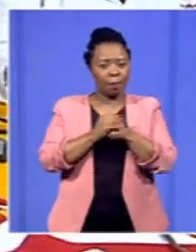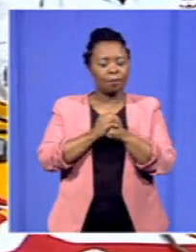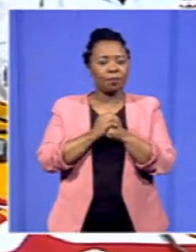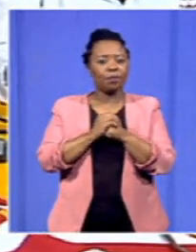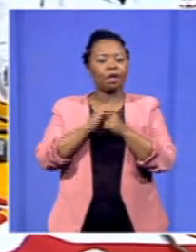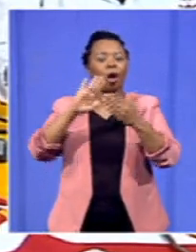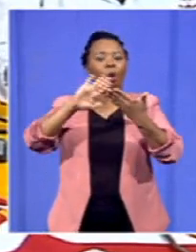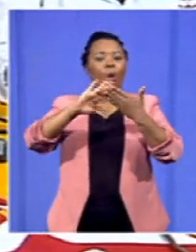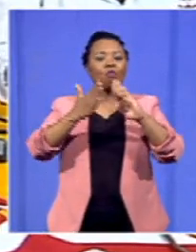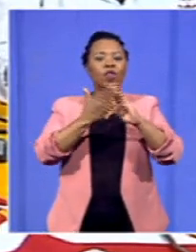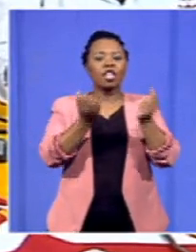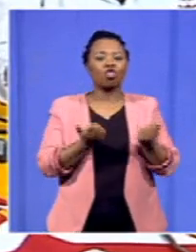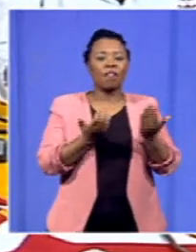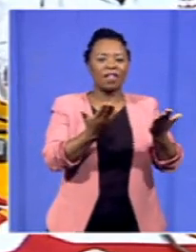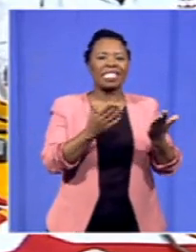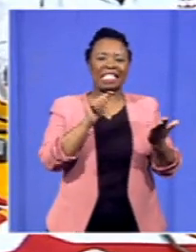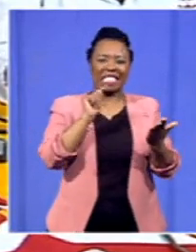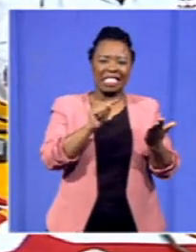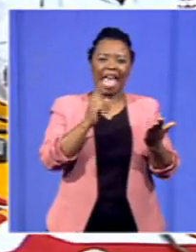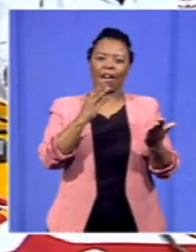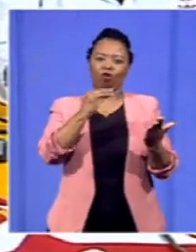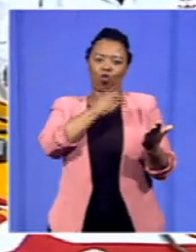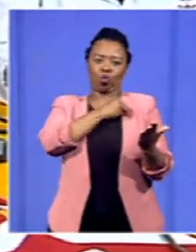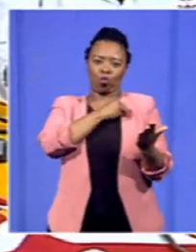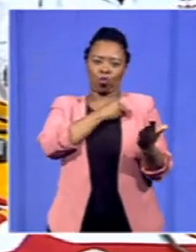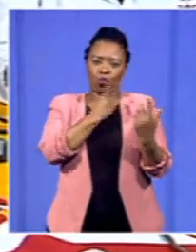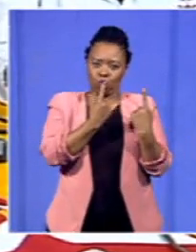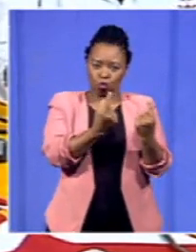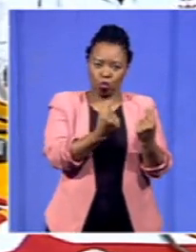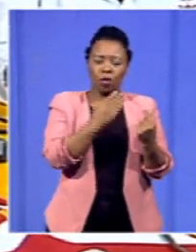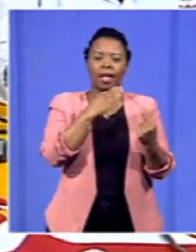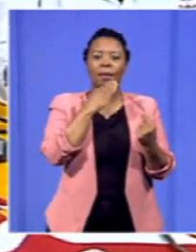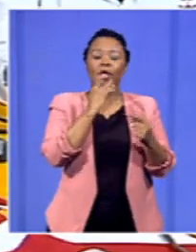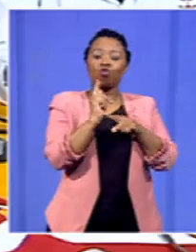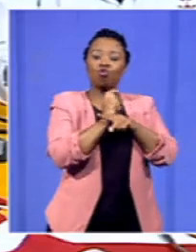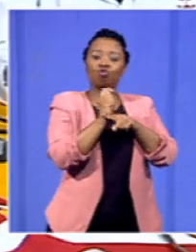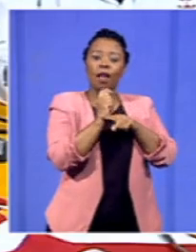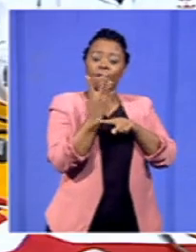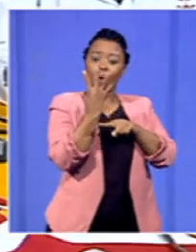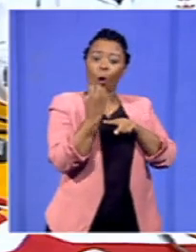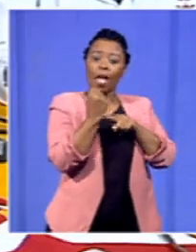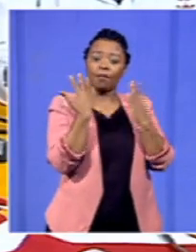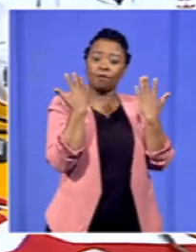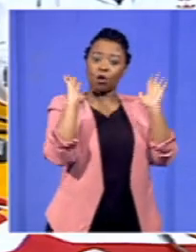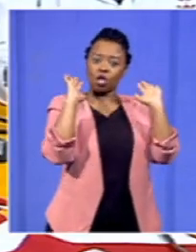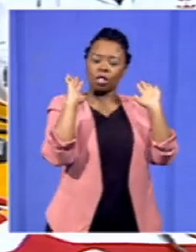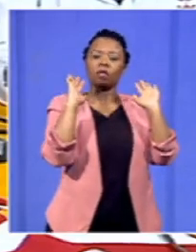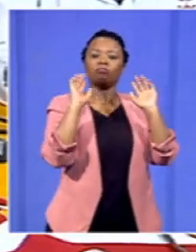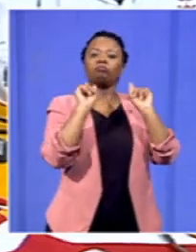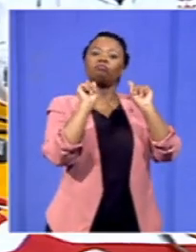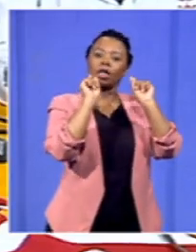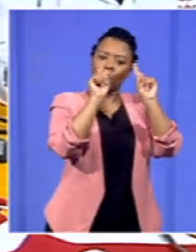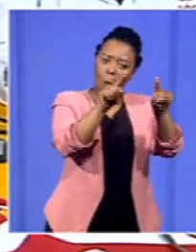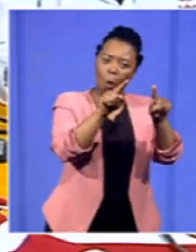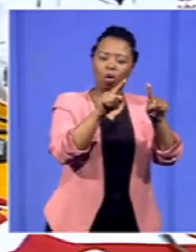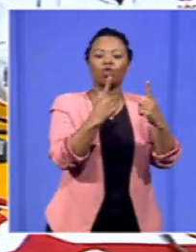community service which is mandatory by law that after your four years of training you must go and do what